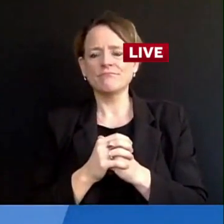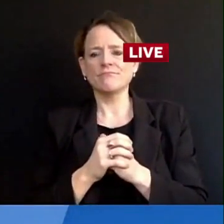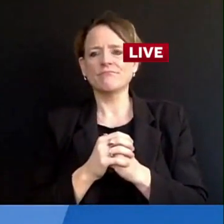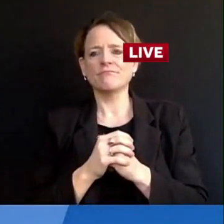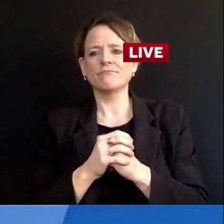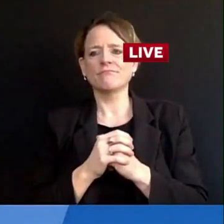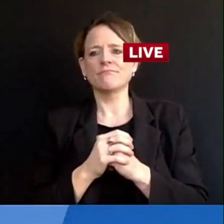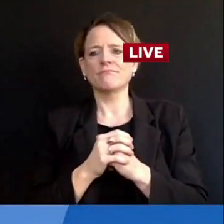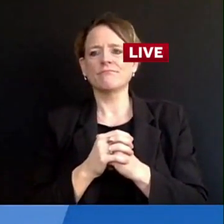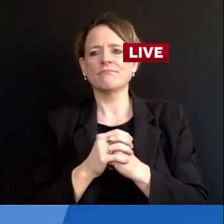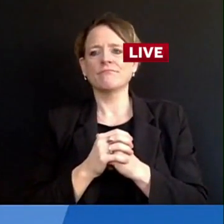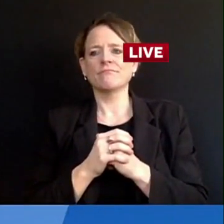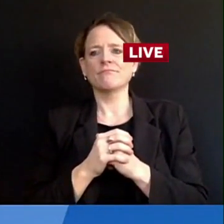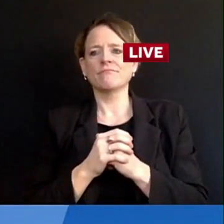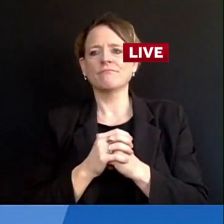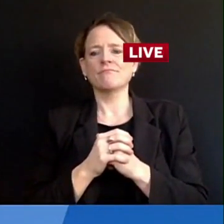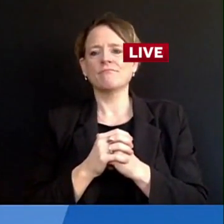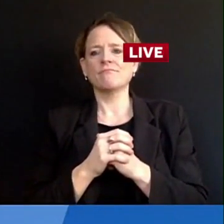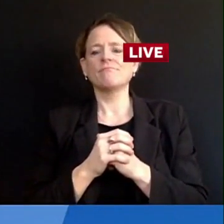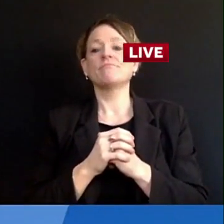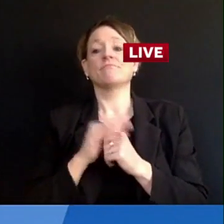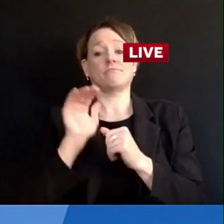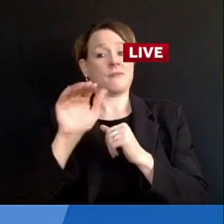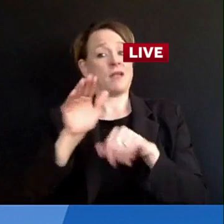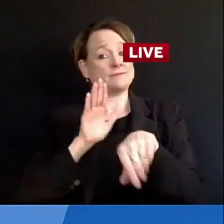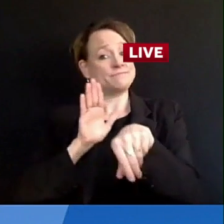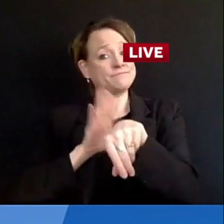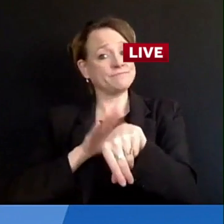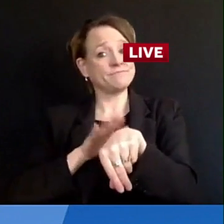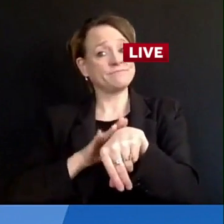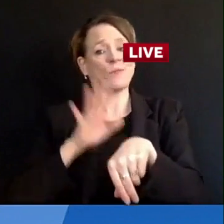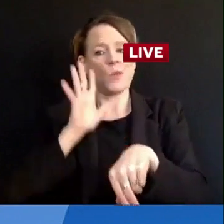Now to Sierra Trojan from Fox 11 in Green Bay. Sierra.